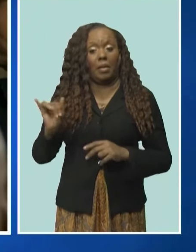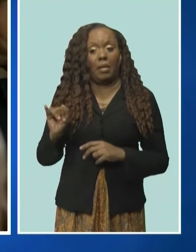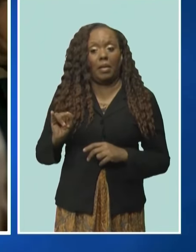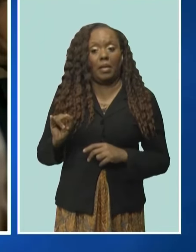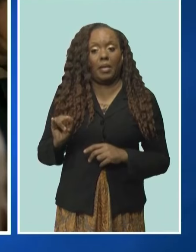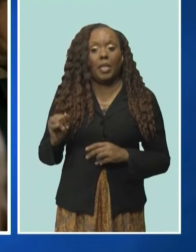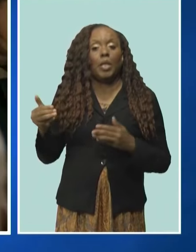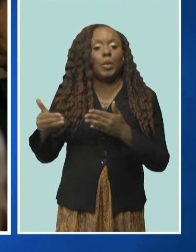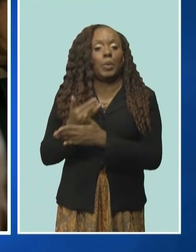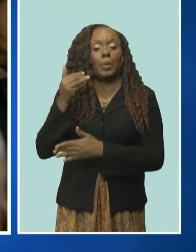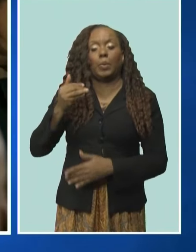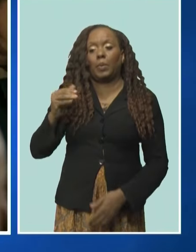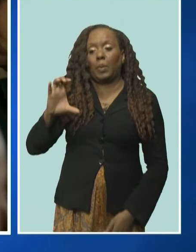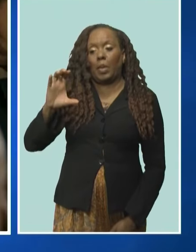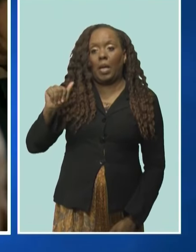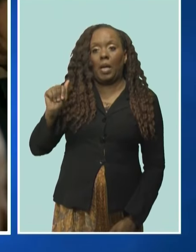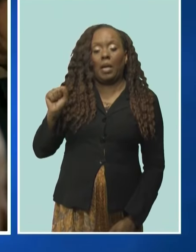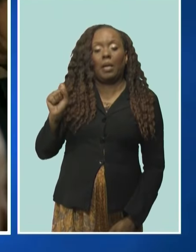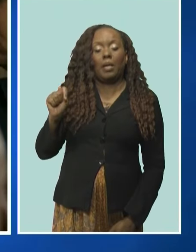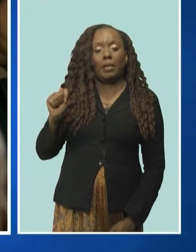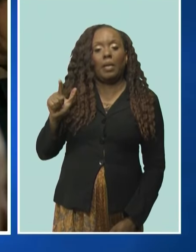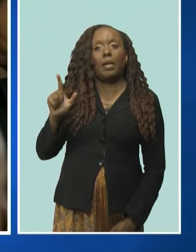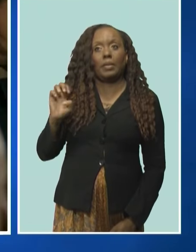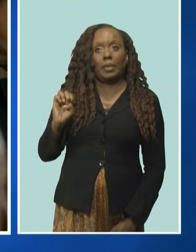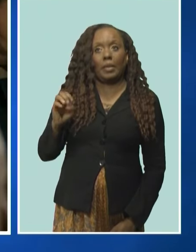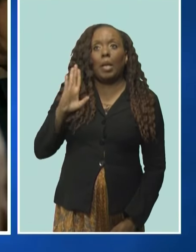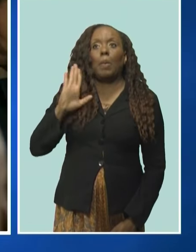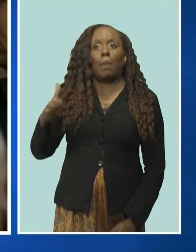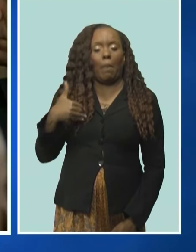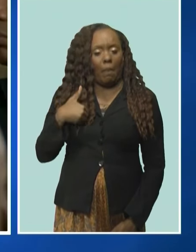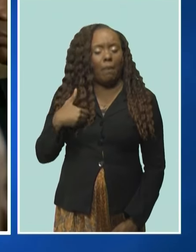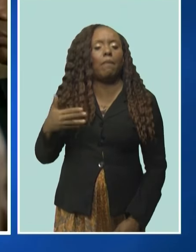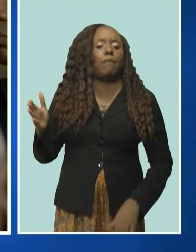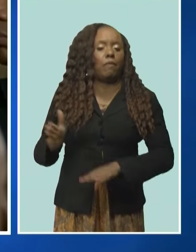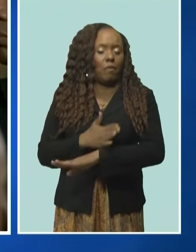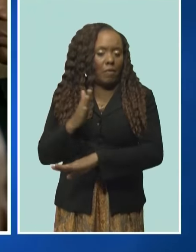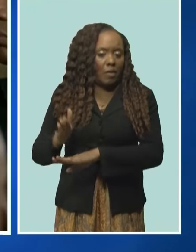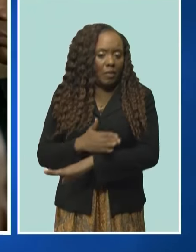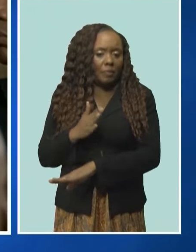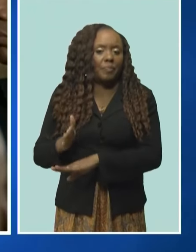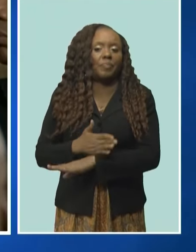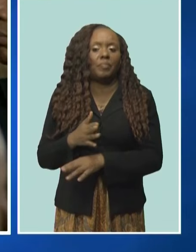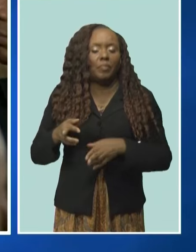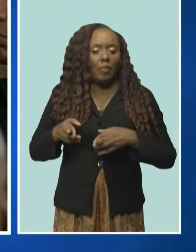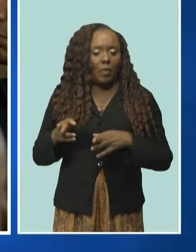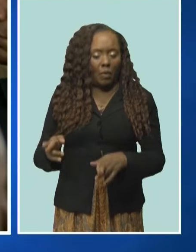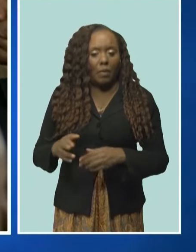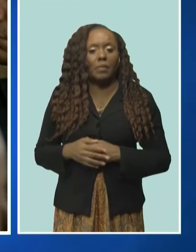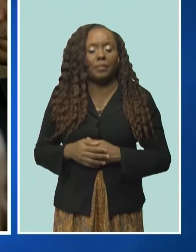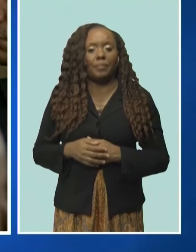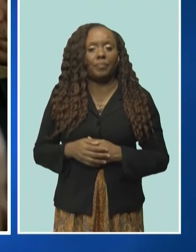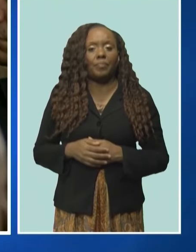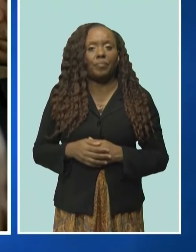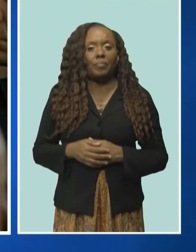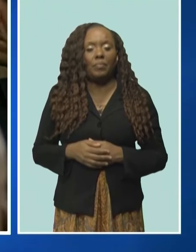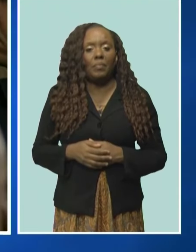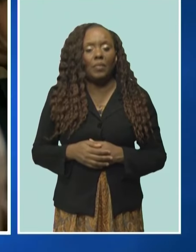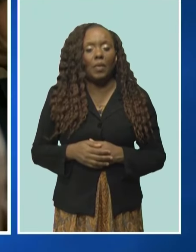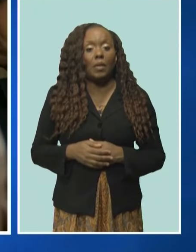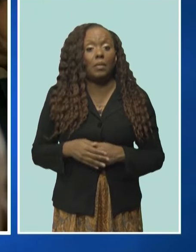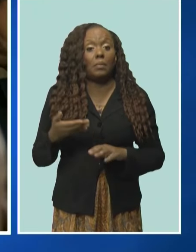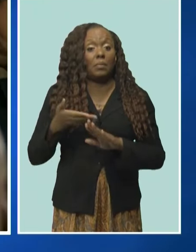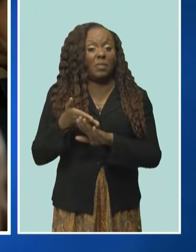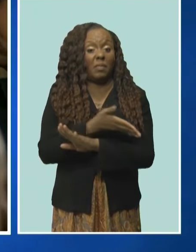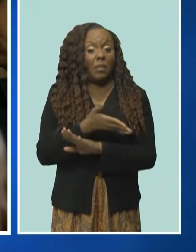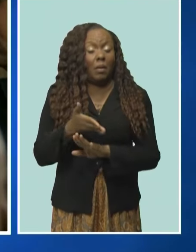prioritised further up in the programme because of obviously the deterioration in a number of the districts in St. John. I would have explained before